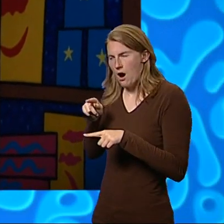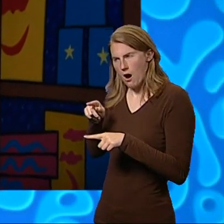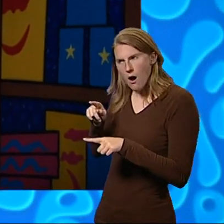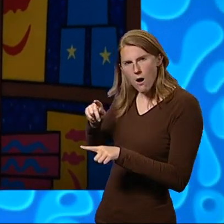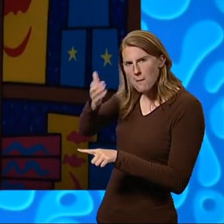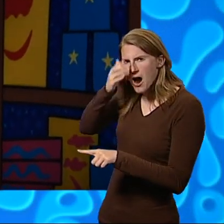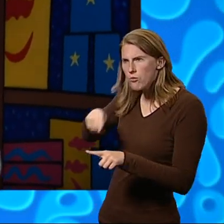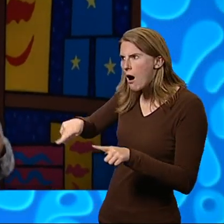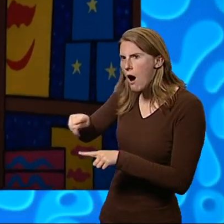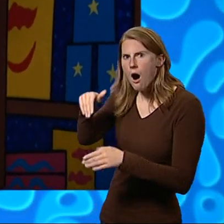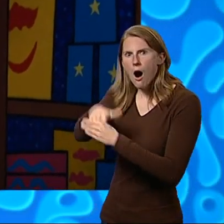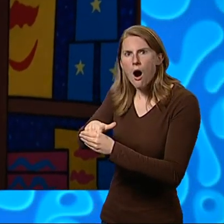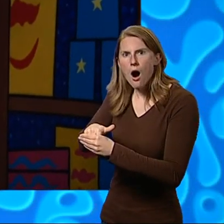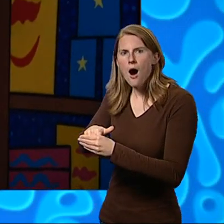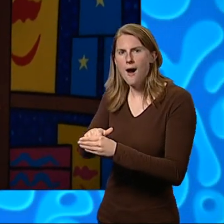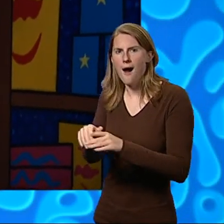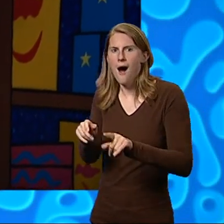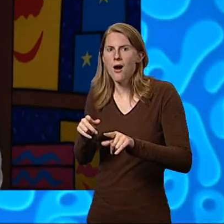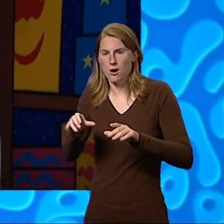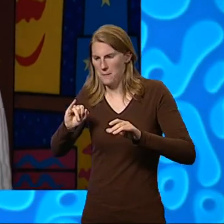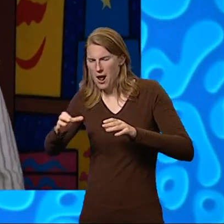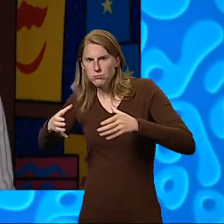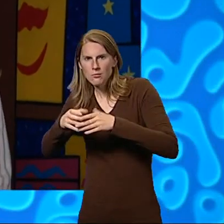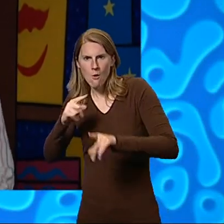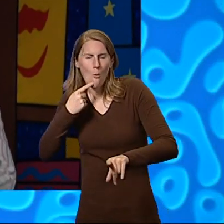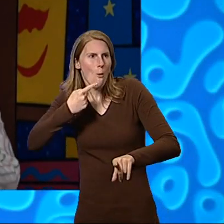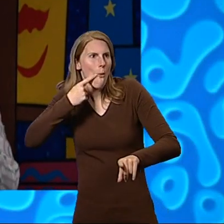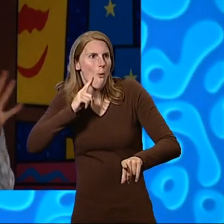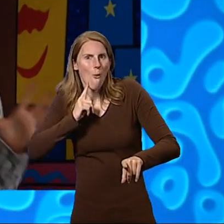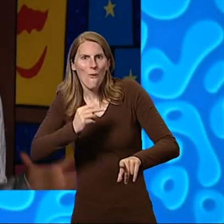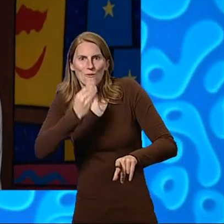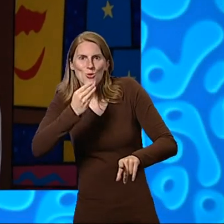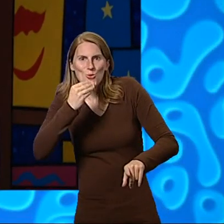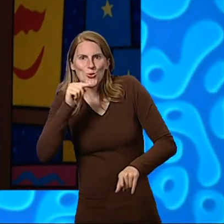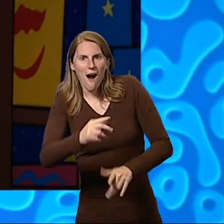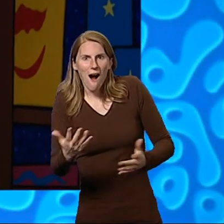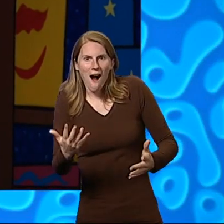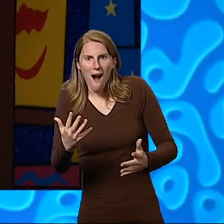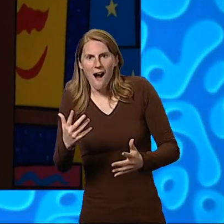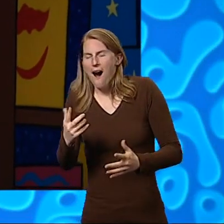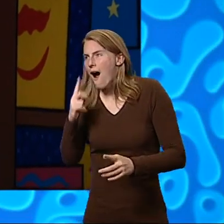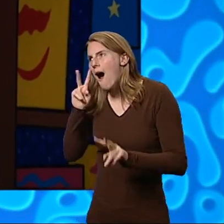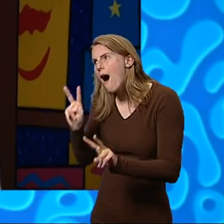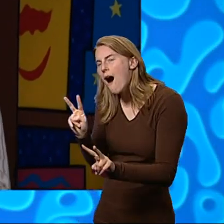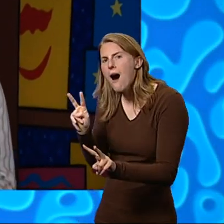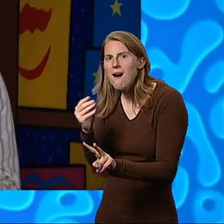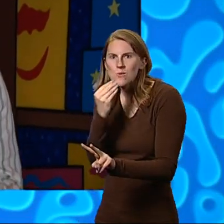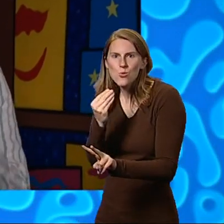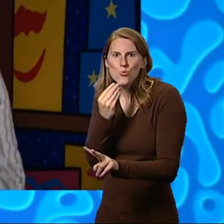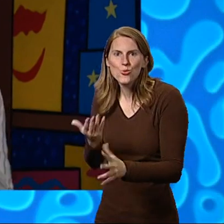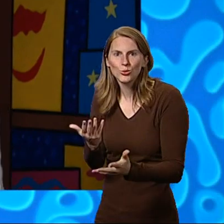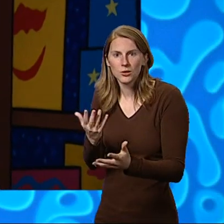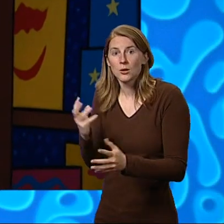in. Oh, yummy, yums, chorused the whopper gobs, staring at the gorgeous pile of food. And then,